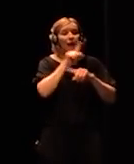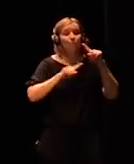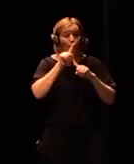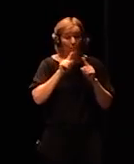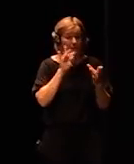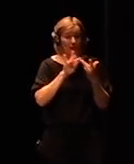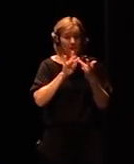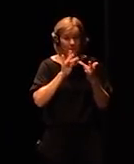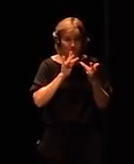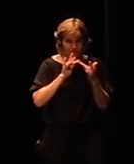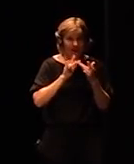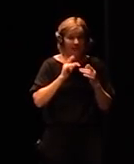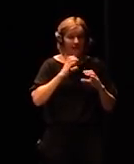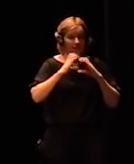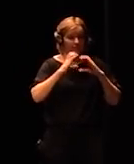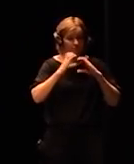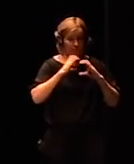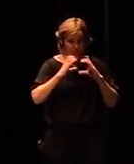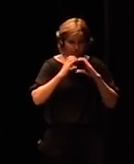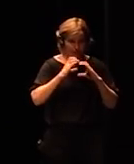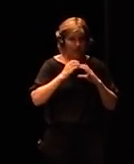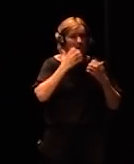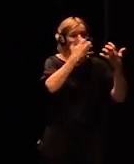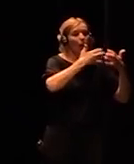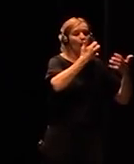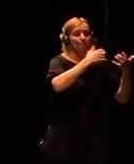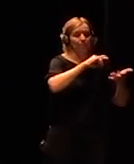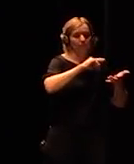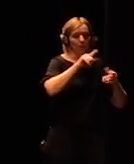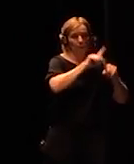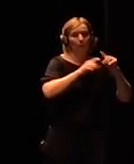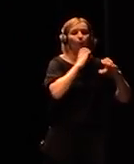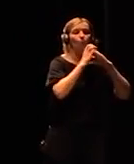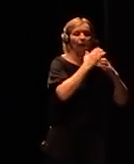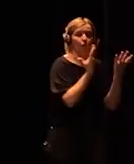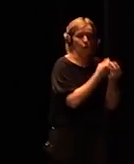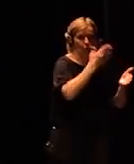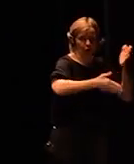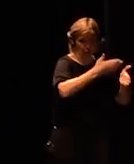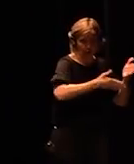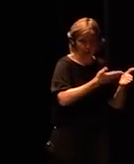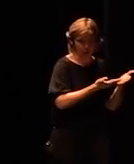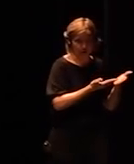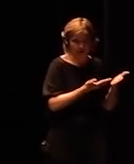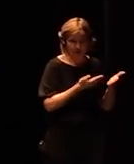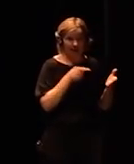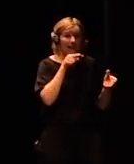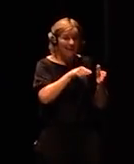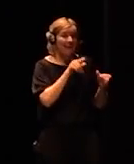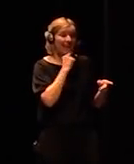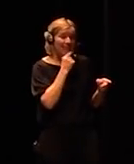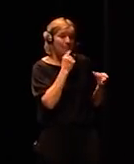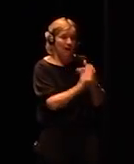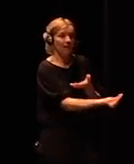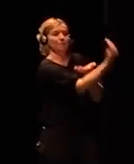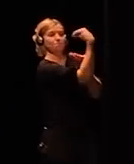robots we have all kinds of things and these are externalities they have to become part of the digital economy if you're a